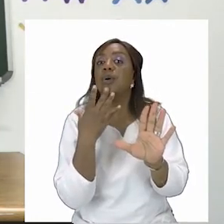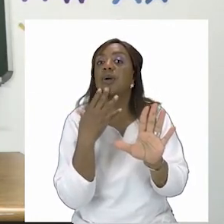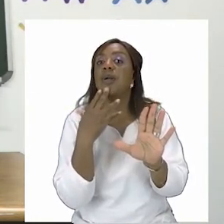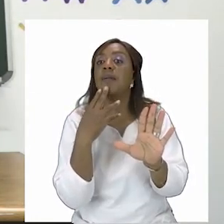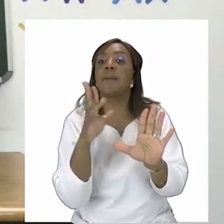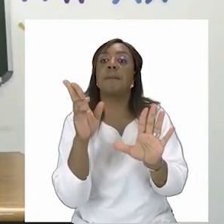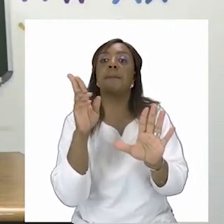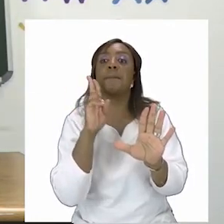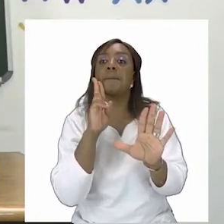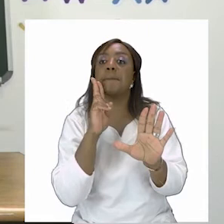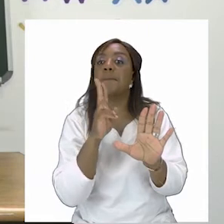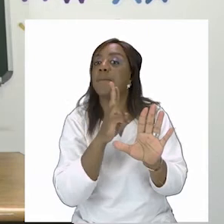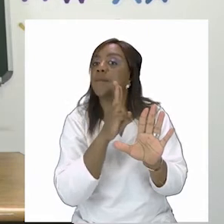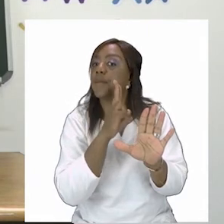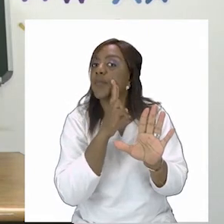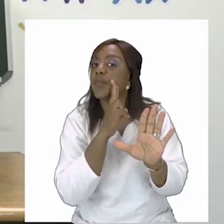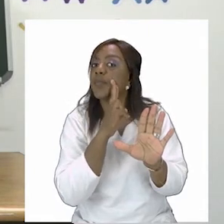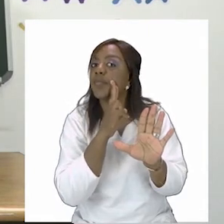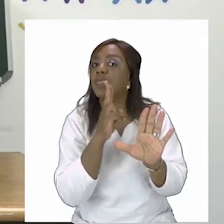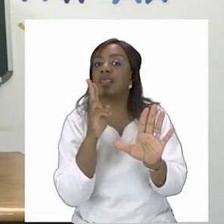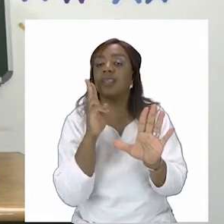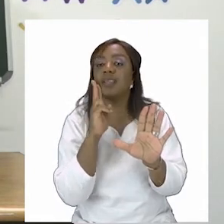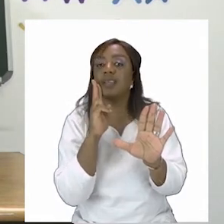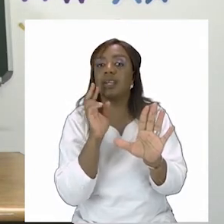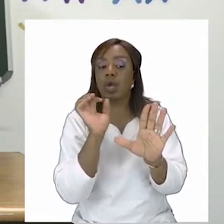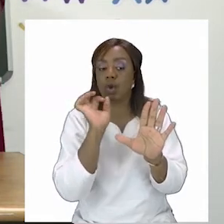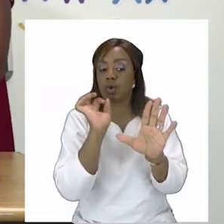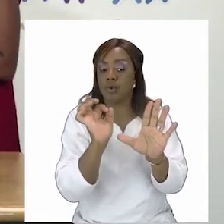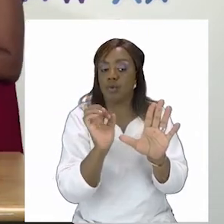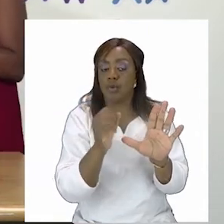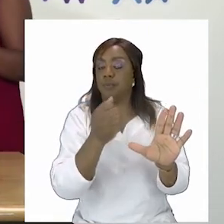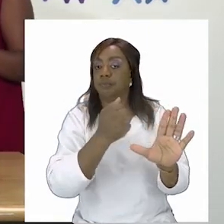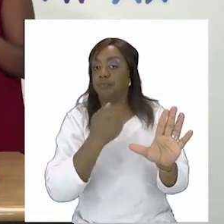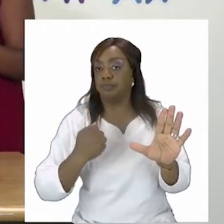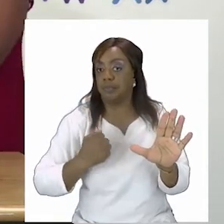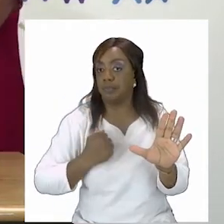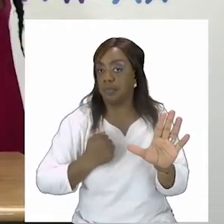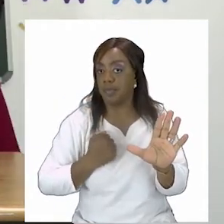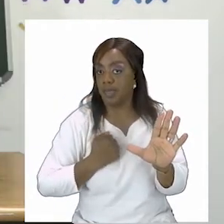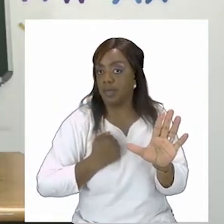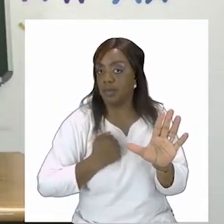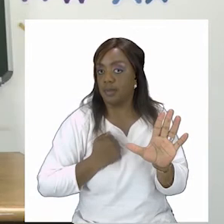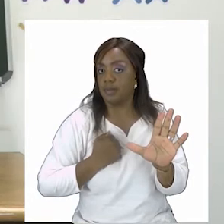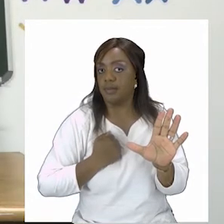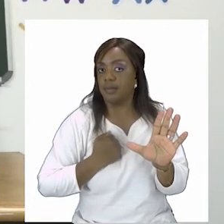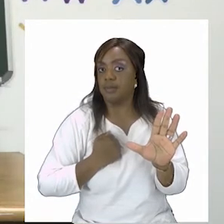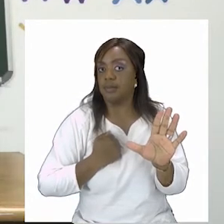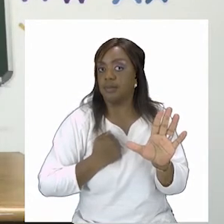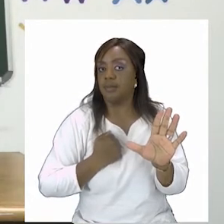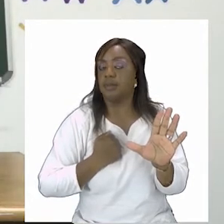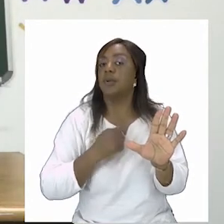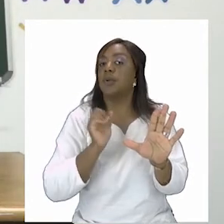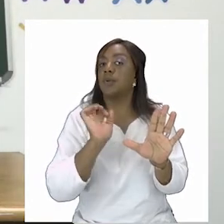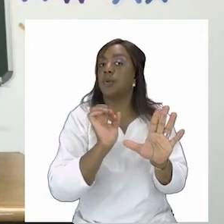so your mother and uncle come from the same family so here is